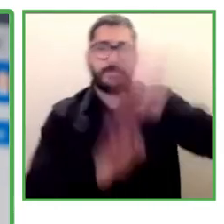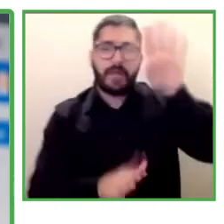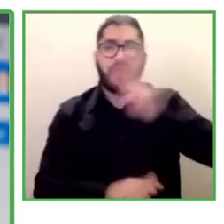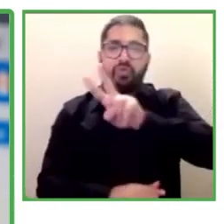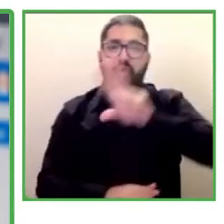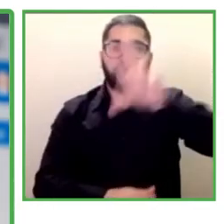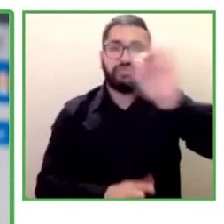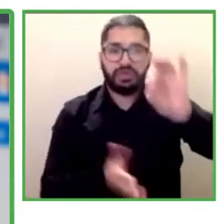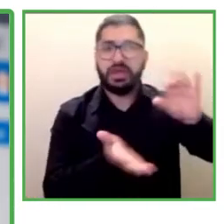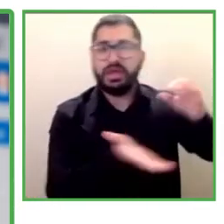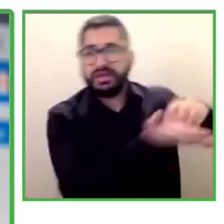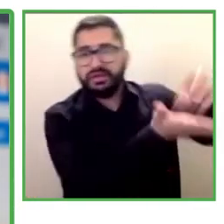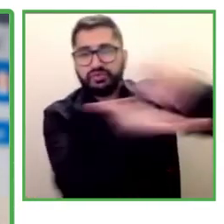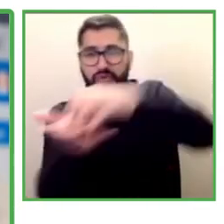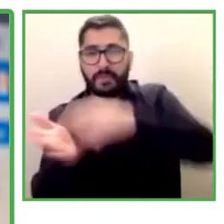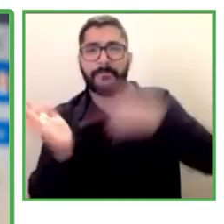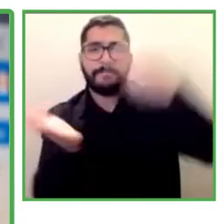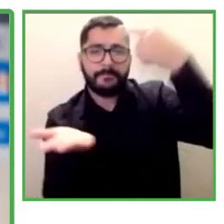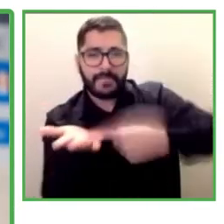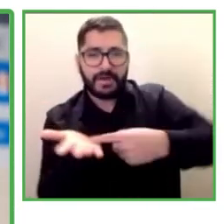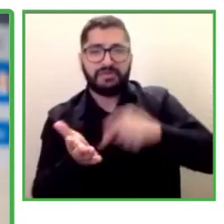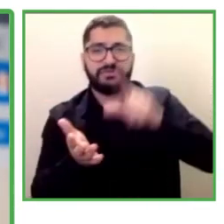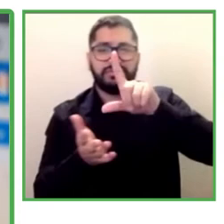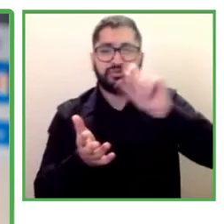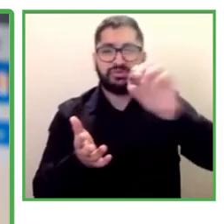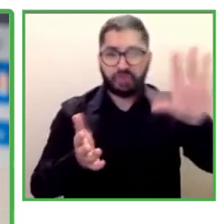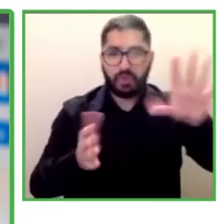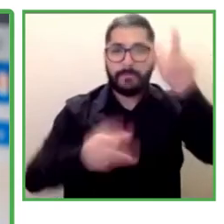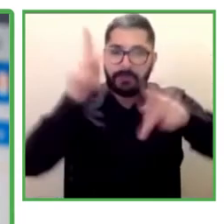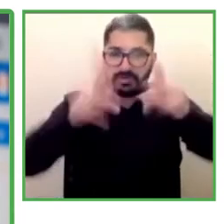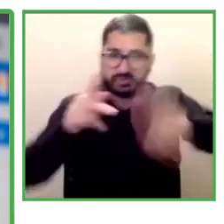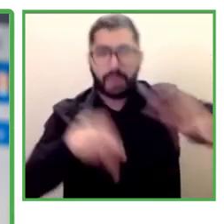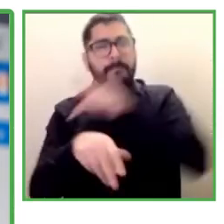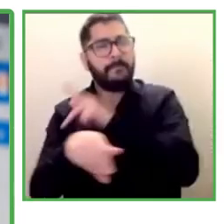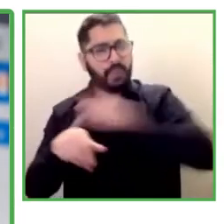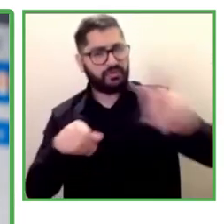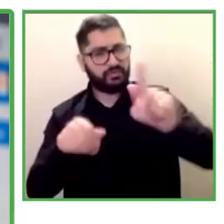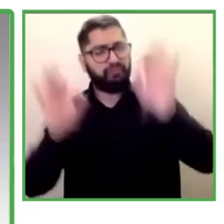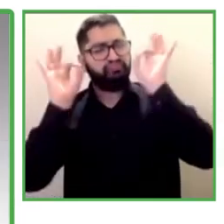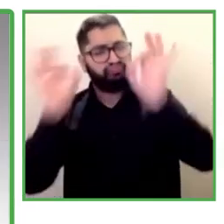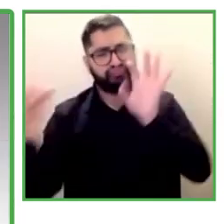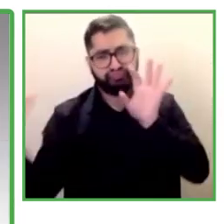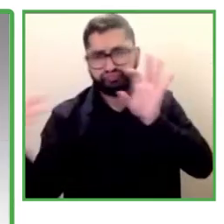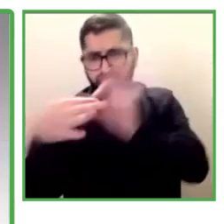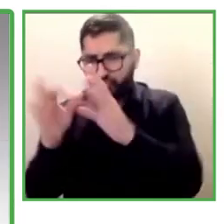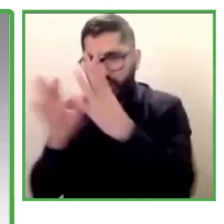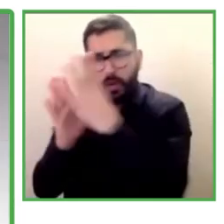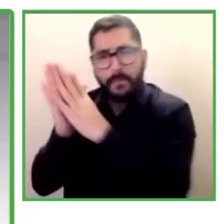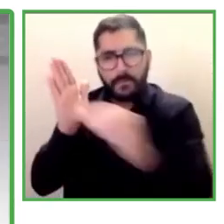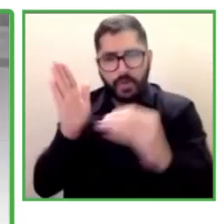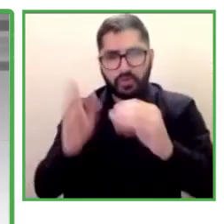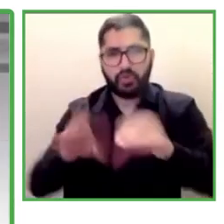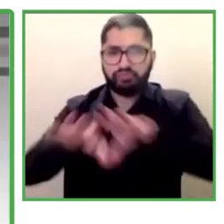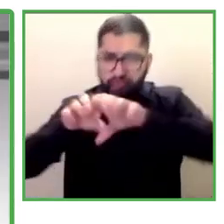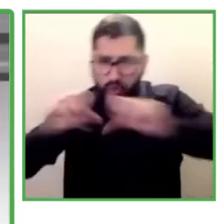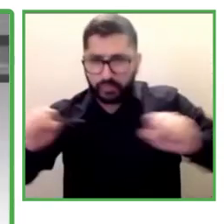over 280 companies have received training. And according to this model,